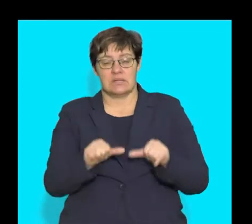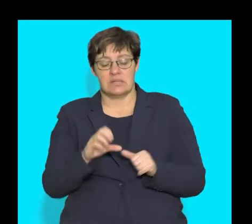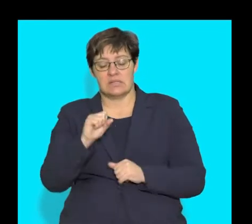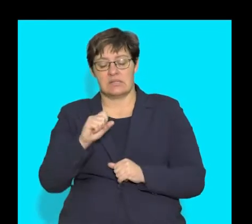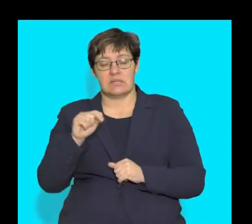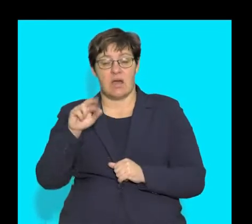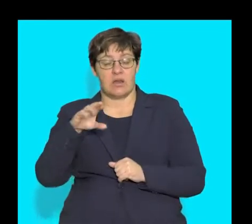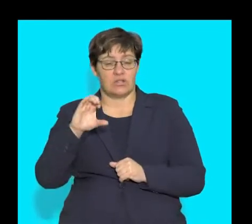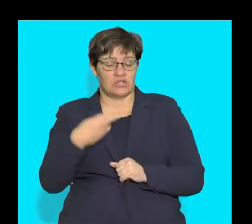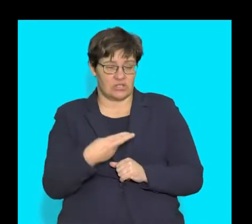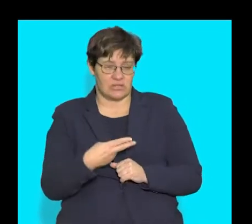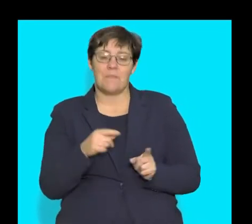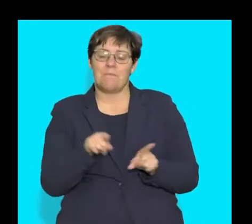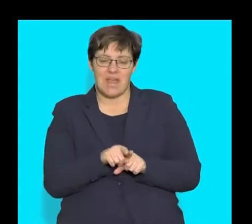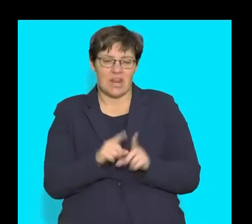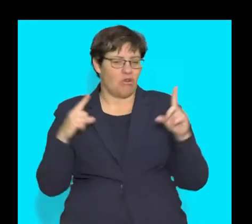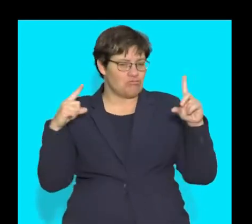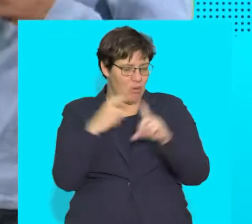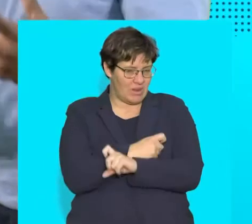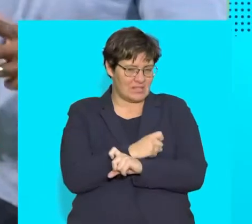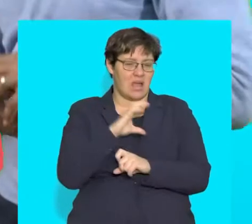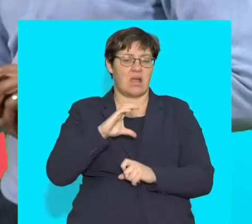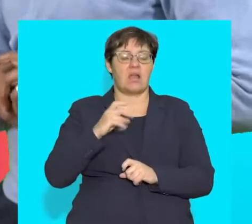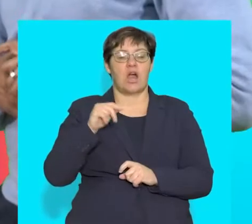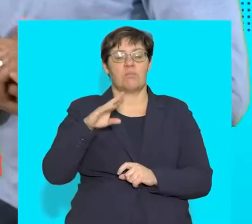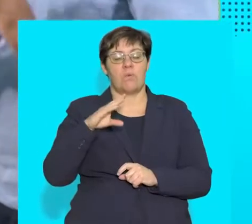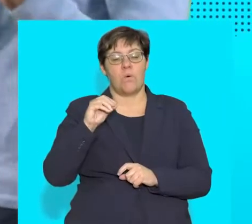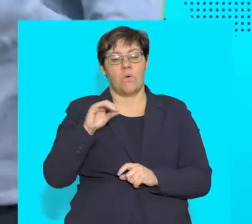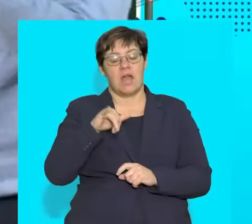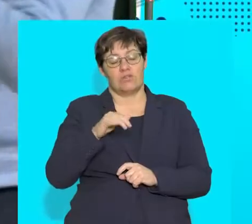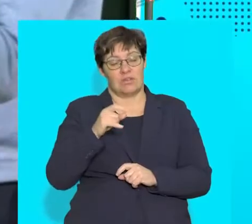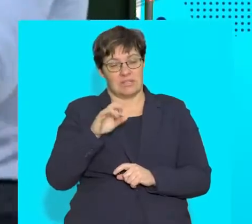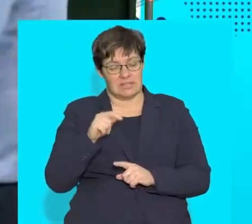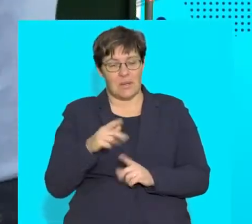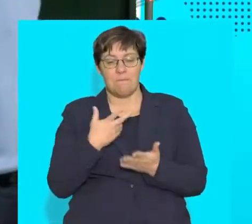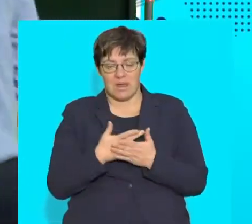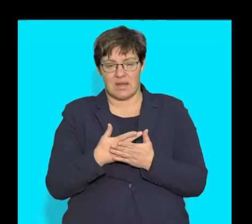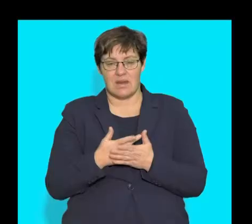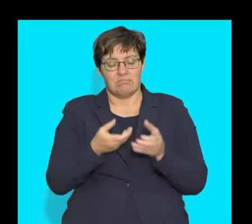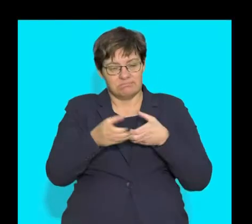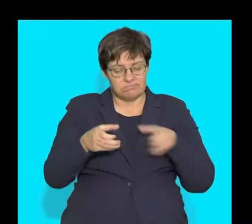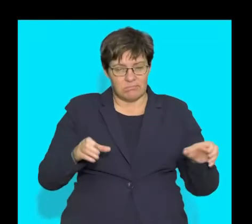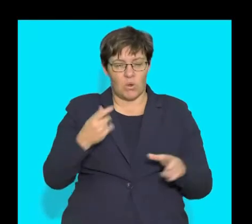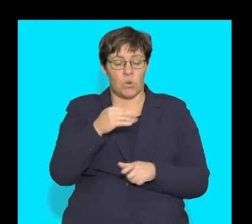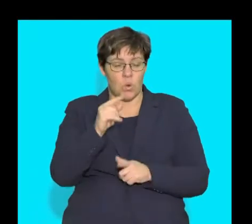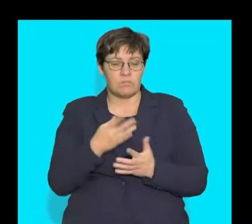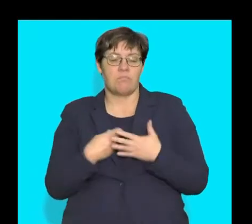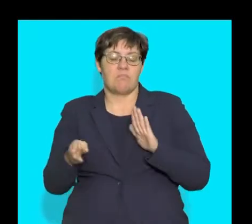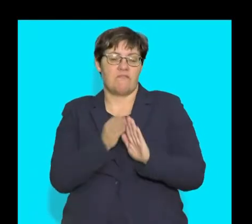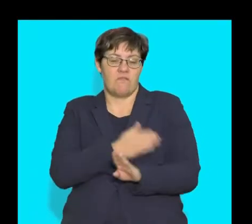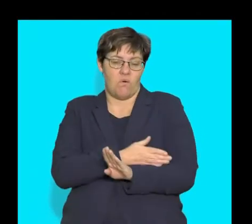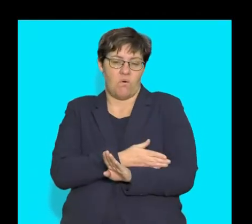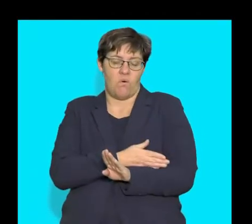next group is starch. Again, starch is a complex carbohydrate that needs to be broken down into glucose before